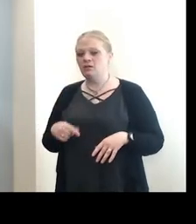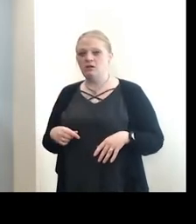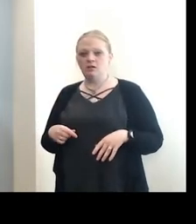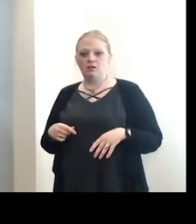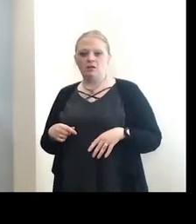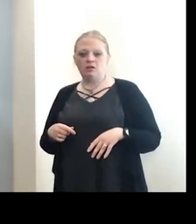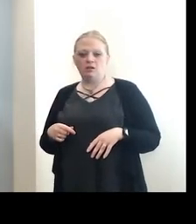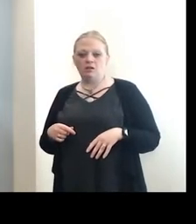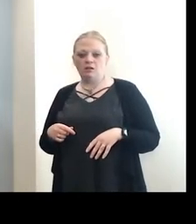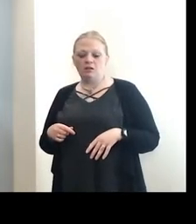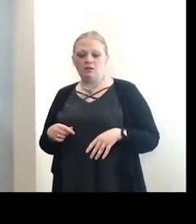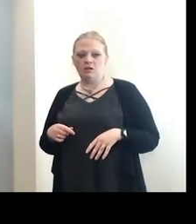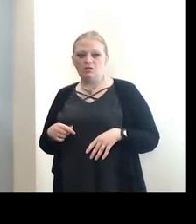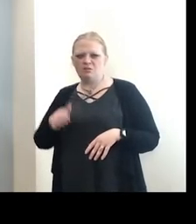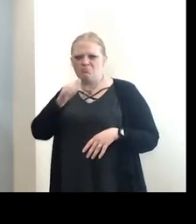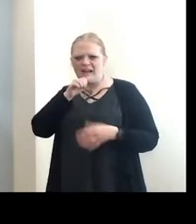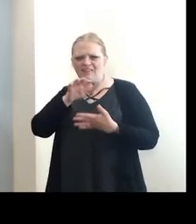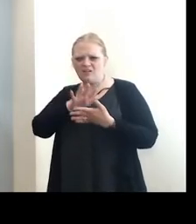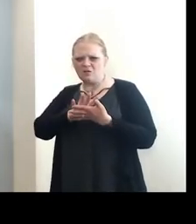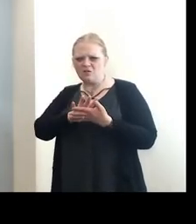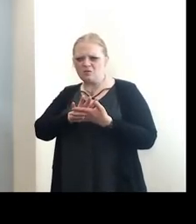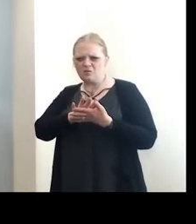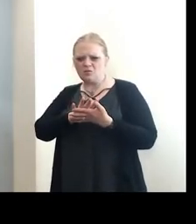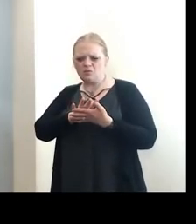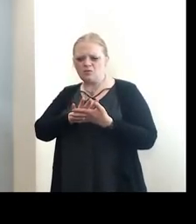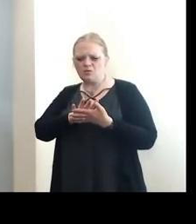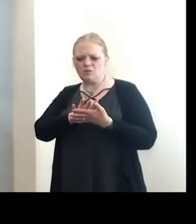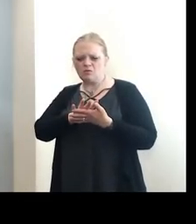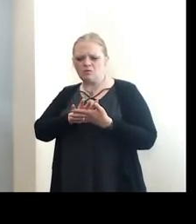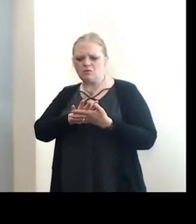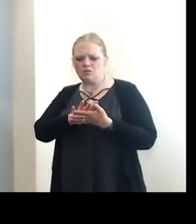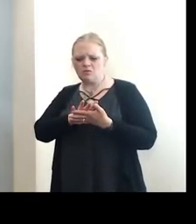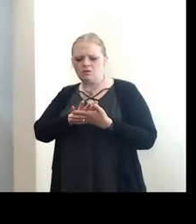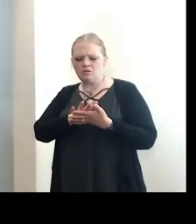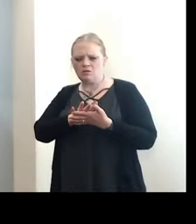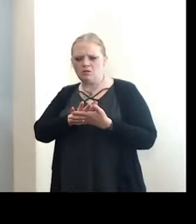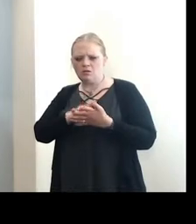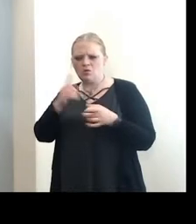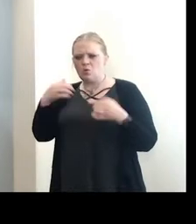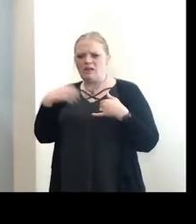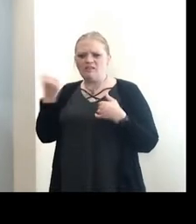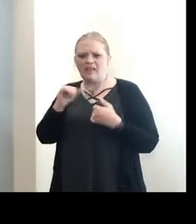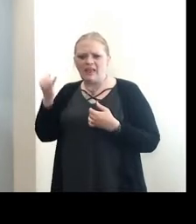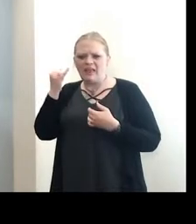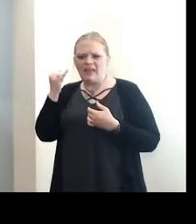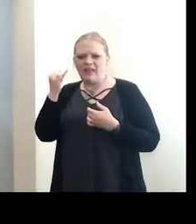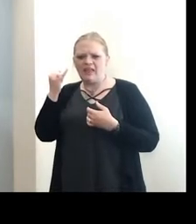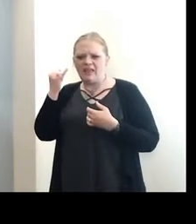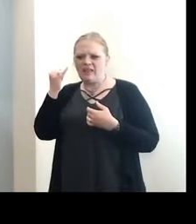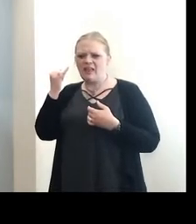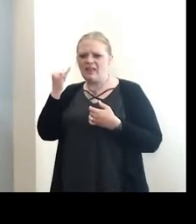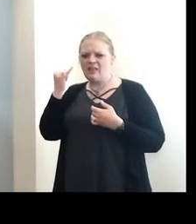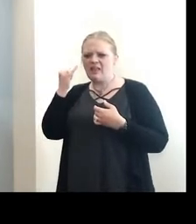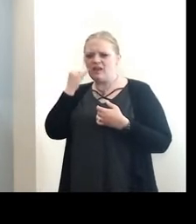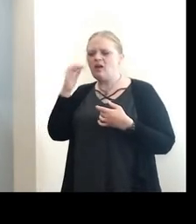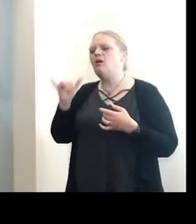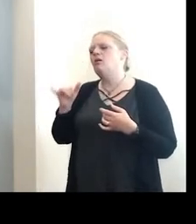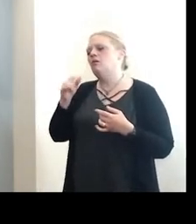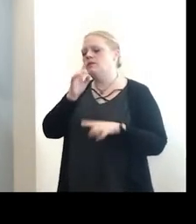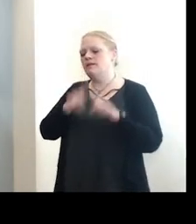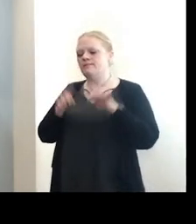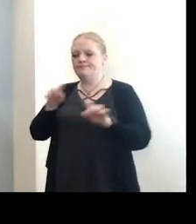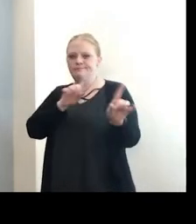of where the problem is that kids are becoming infected? Is it two days, five days? Is it young, old?